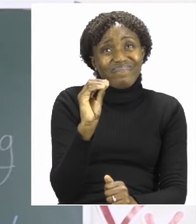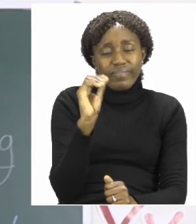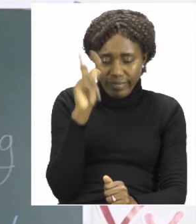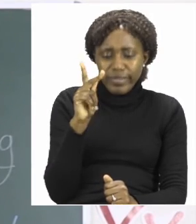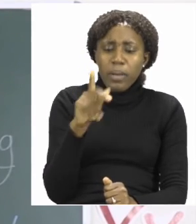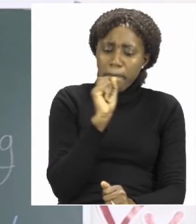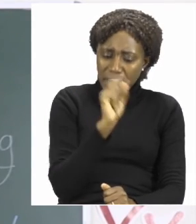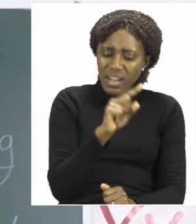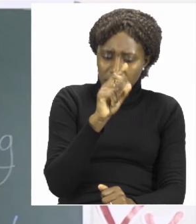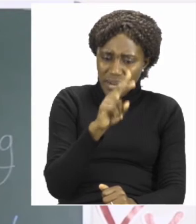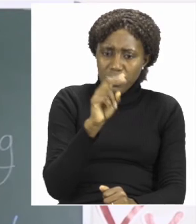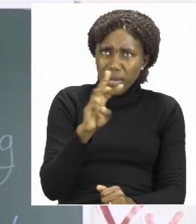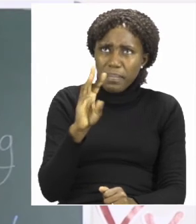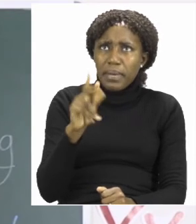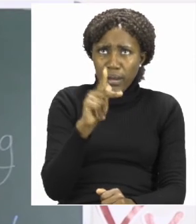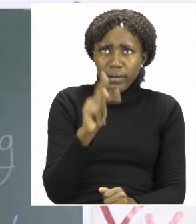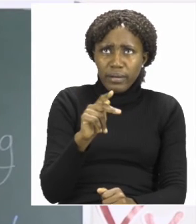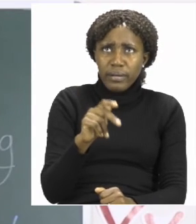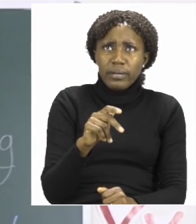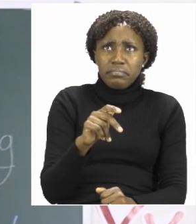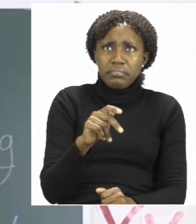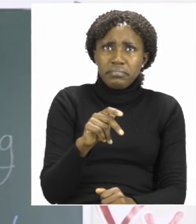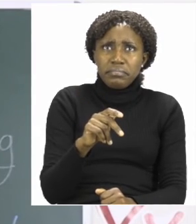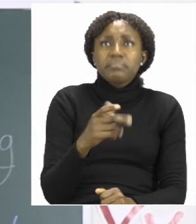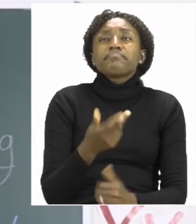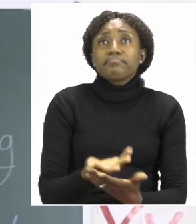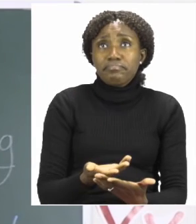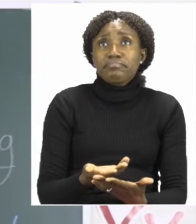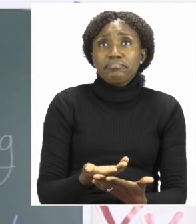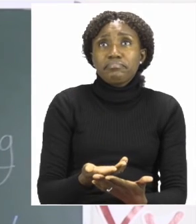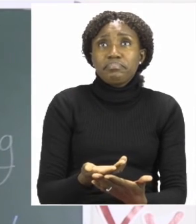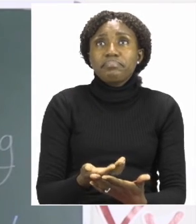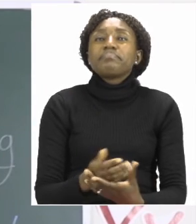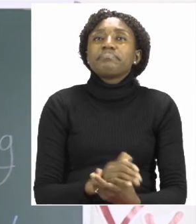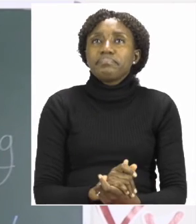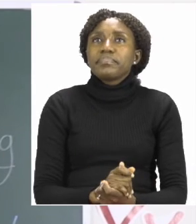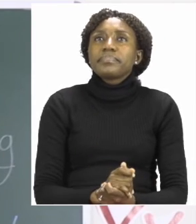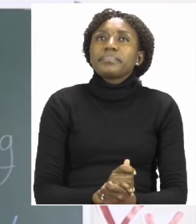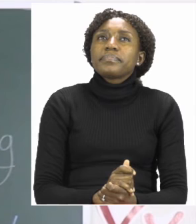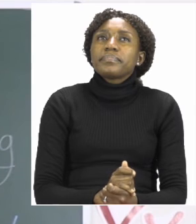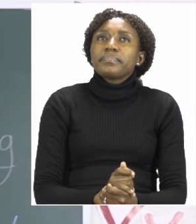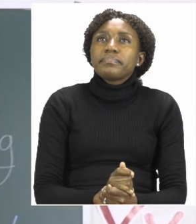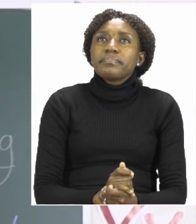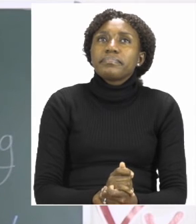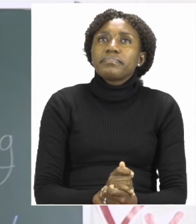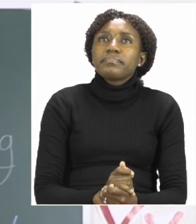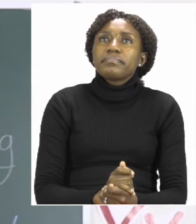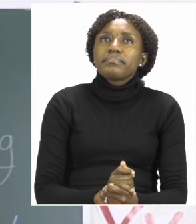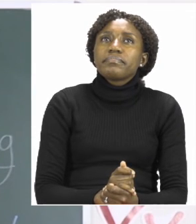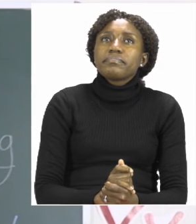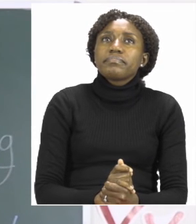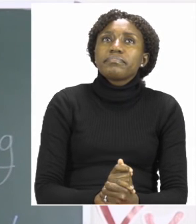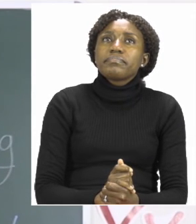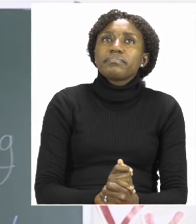more. You can count twice or even three times over if you are not